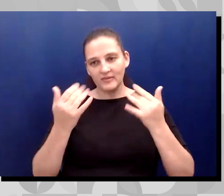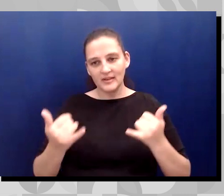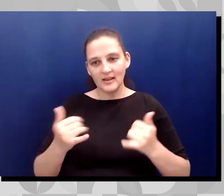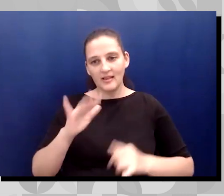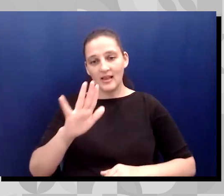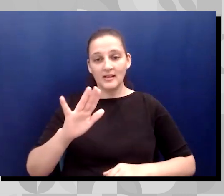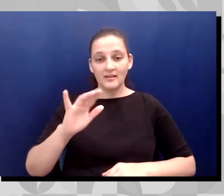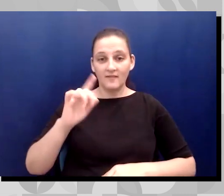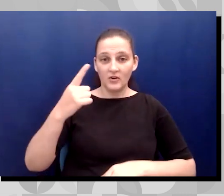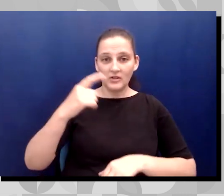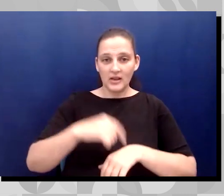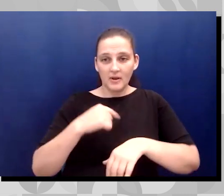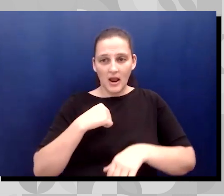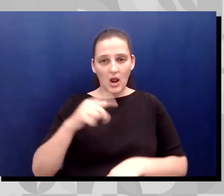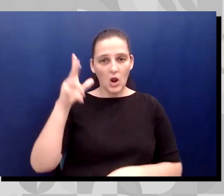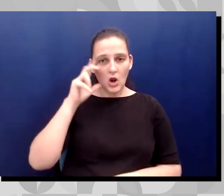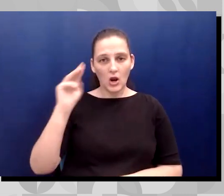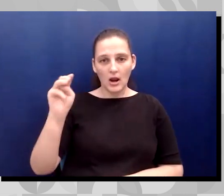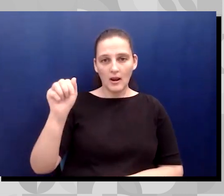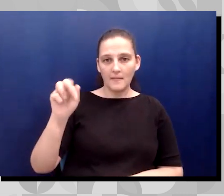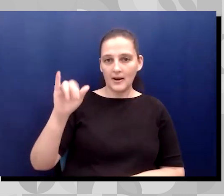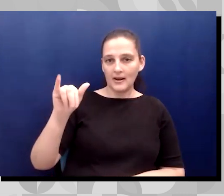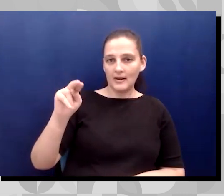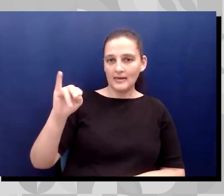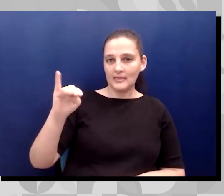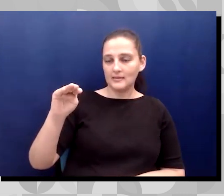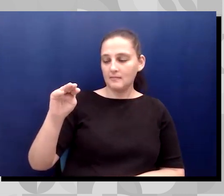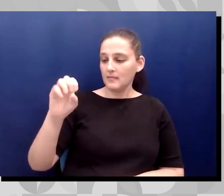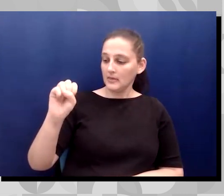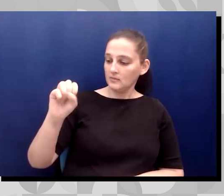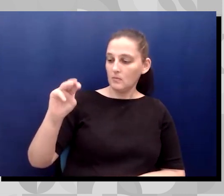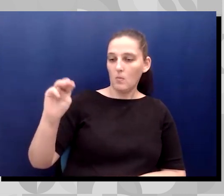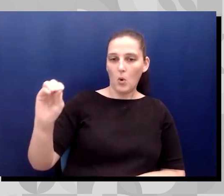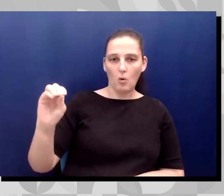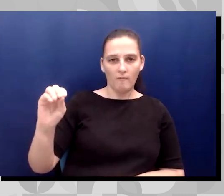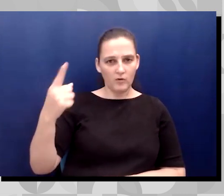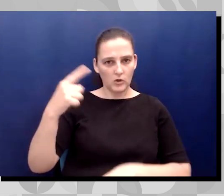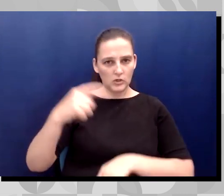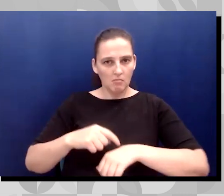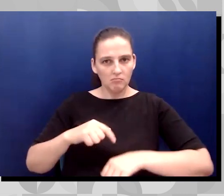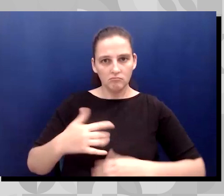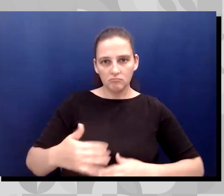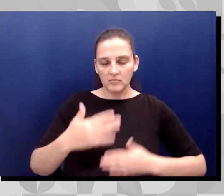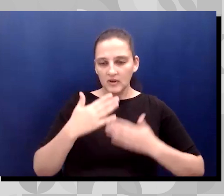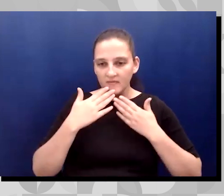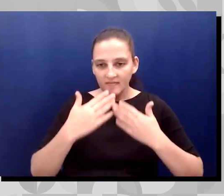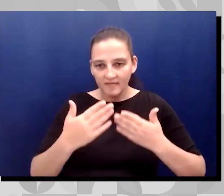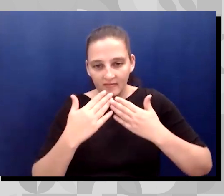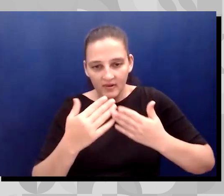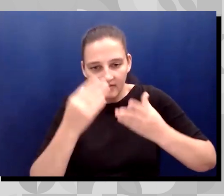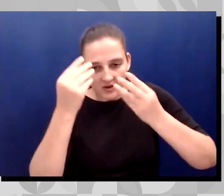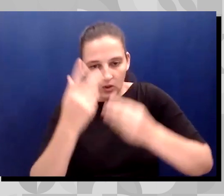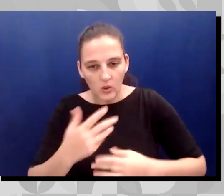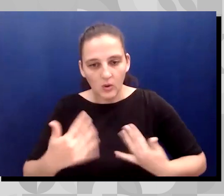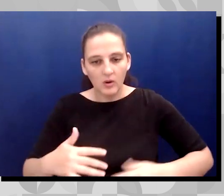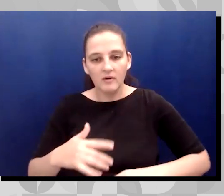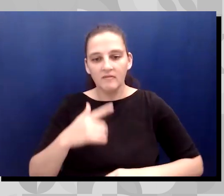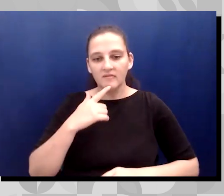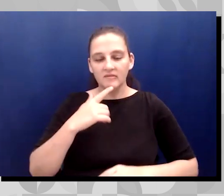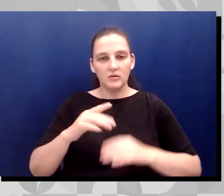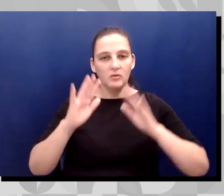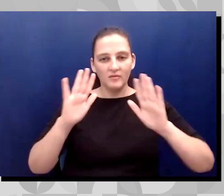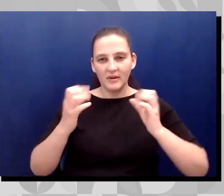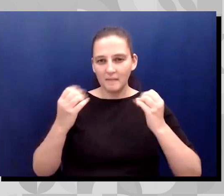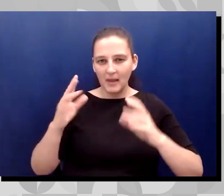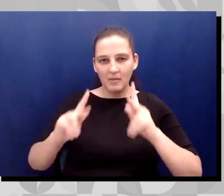Marianismo term. Um, and so thank you so much for sharing that and that wonderful story. you're getting a lot of love in the chat box. You, you do have some